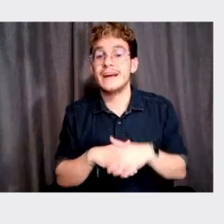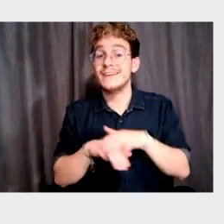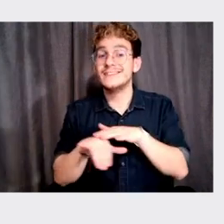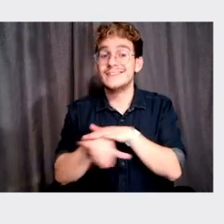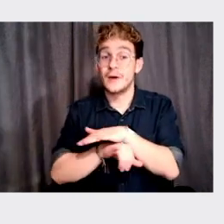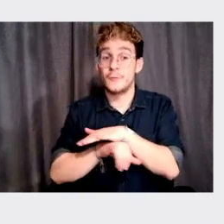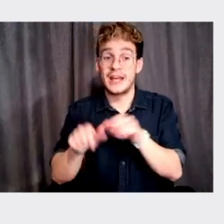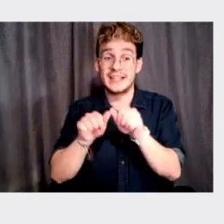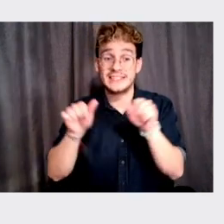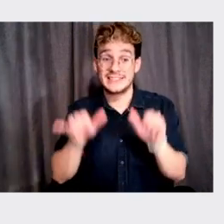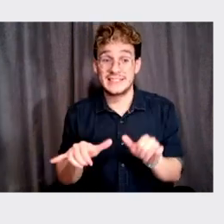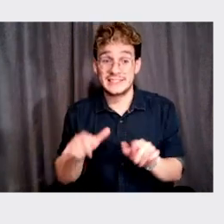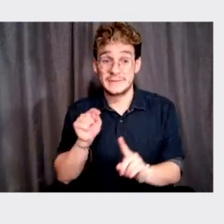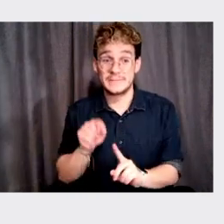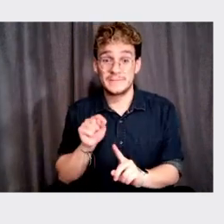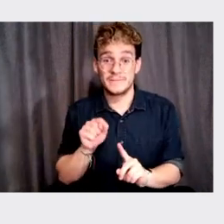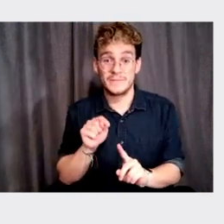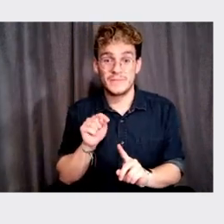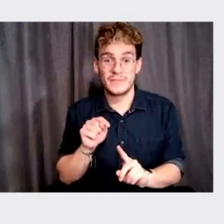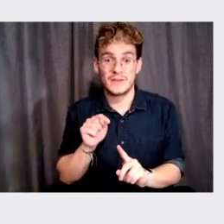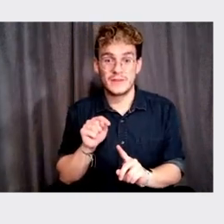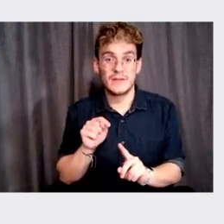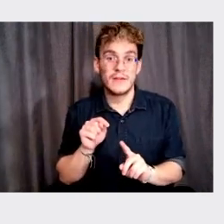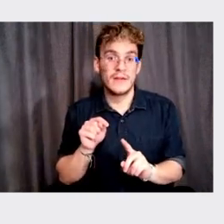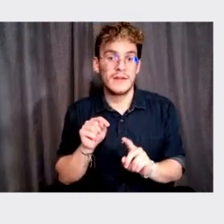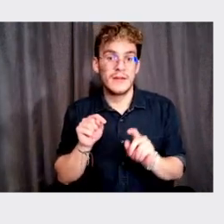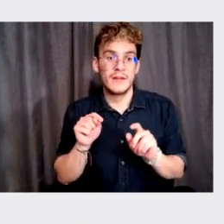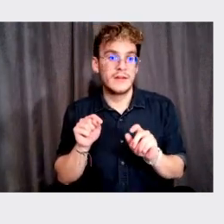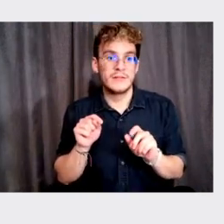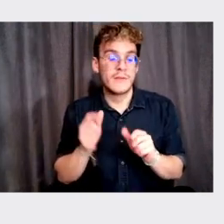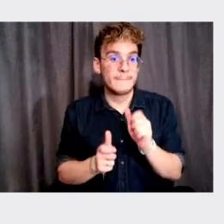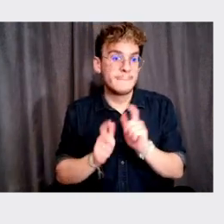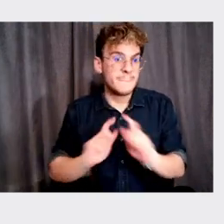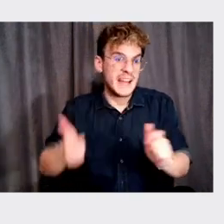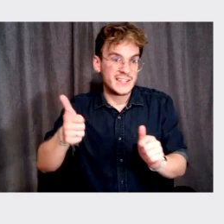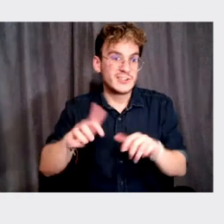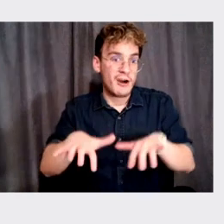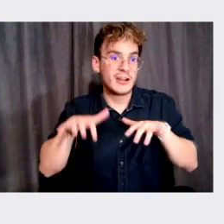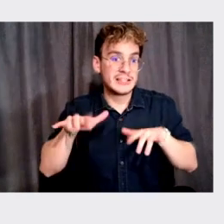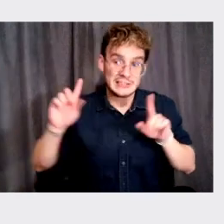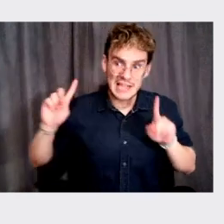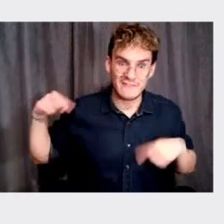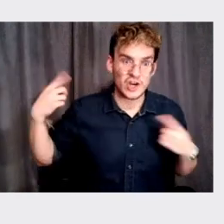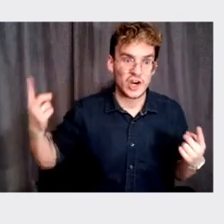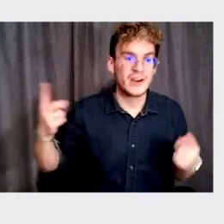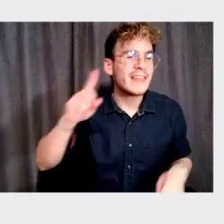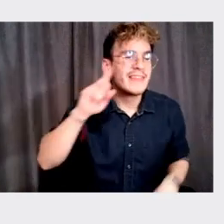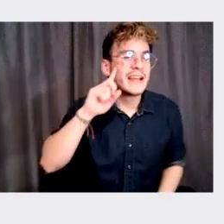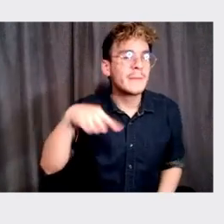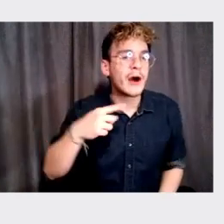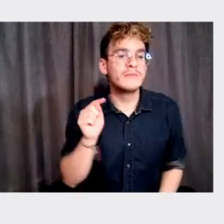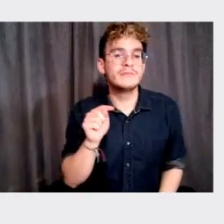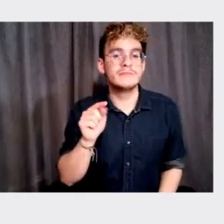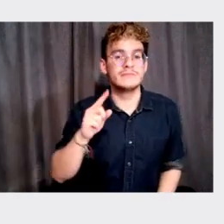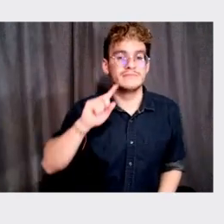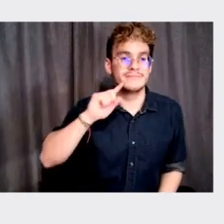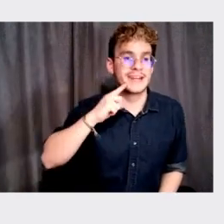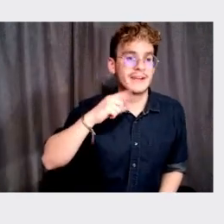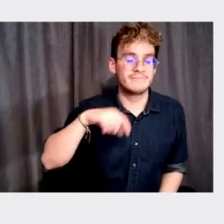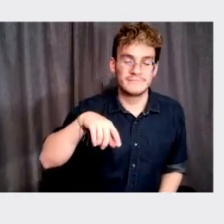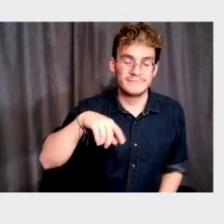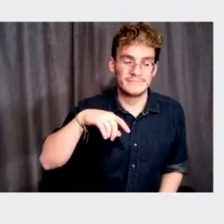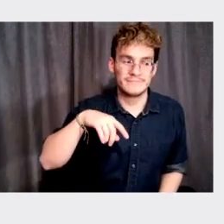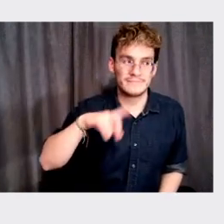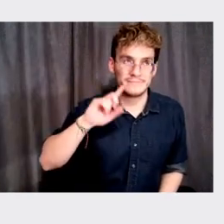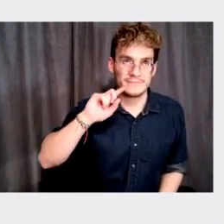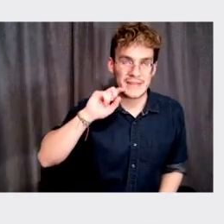is that it's the, the wider audience we've ever had, because even if you think about, uh, Apple, Apple was